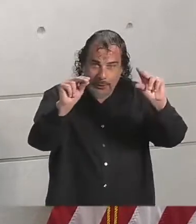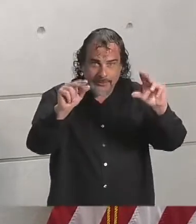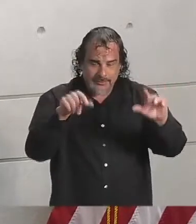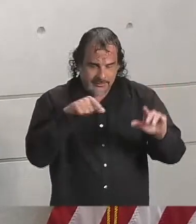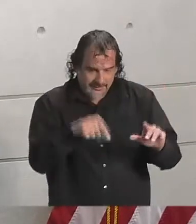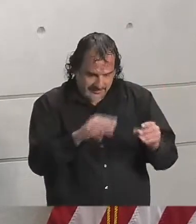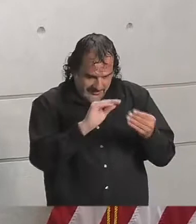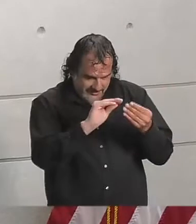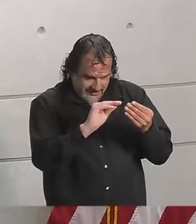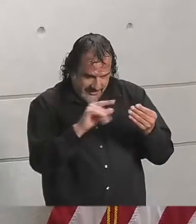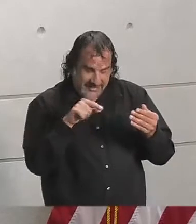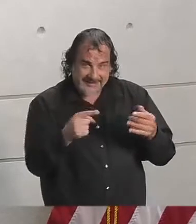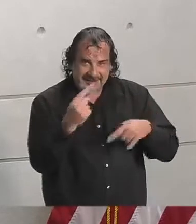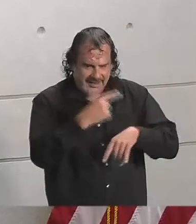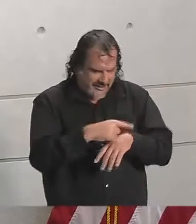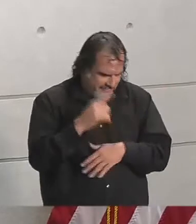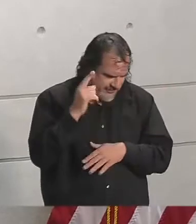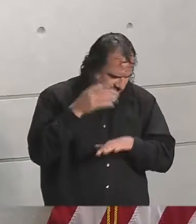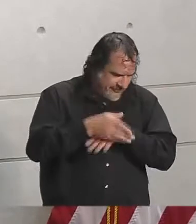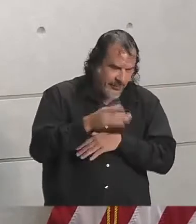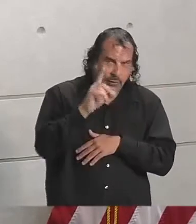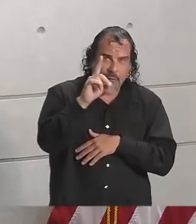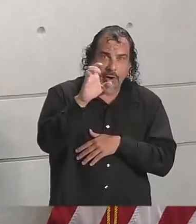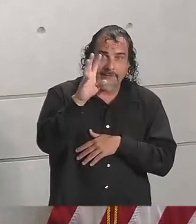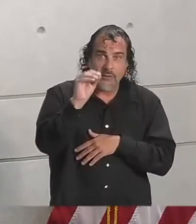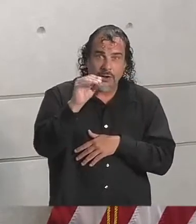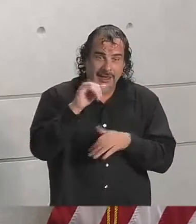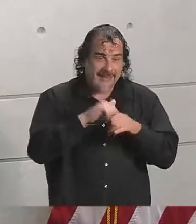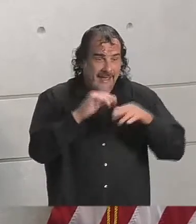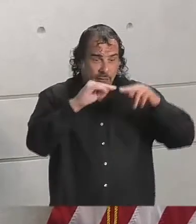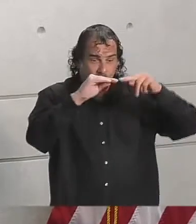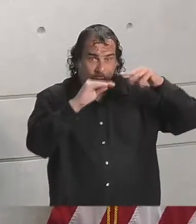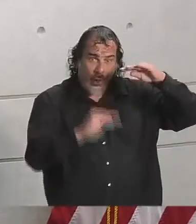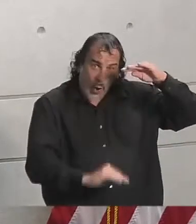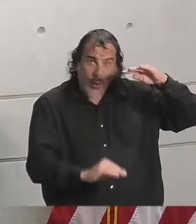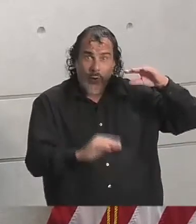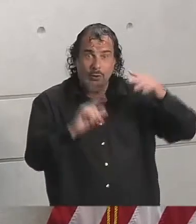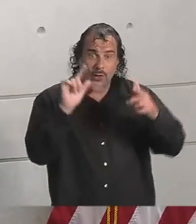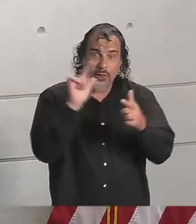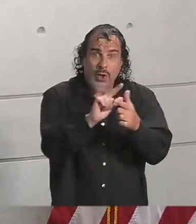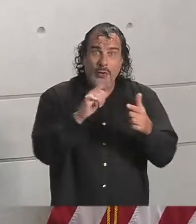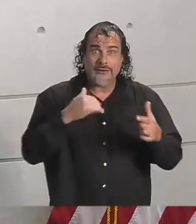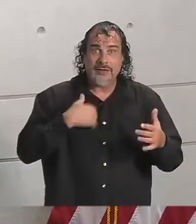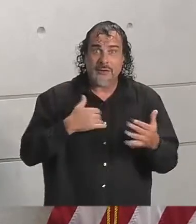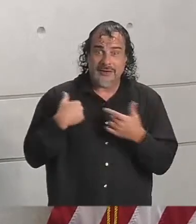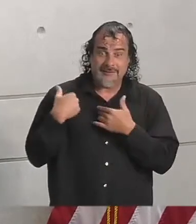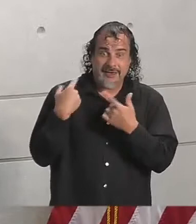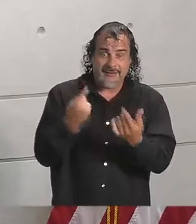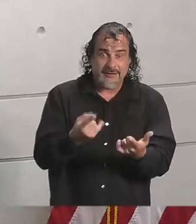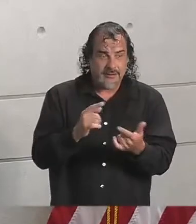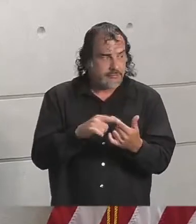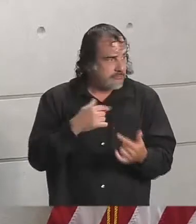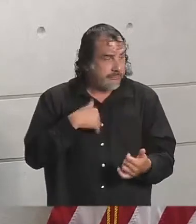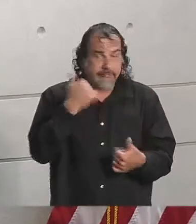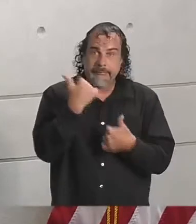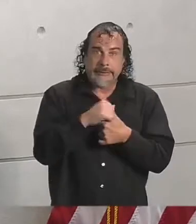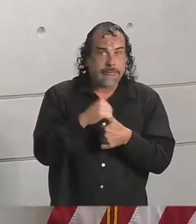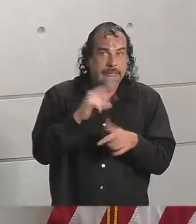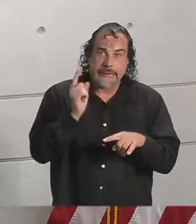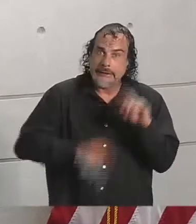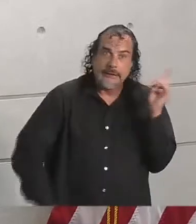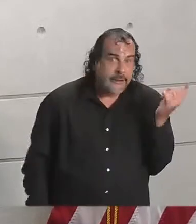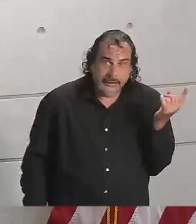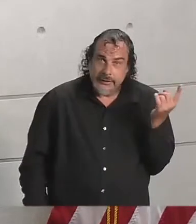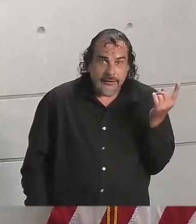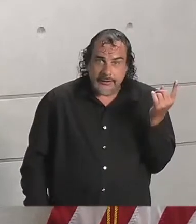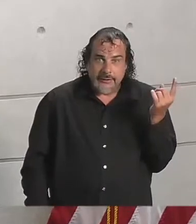of cases of slightly over 140 was the lowest number of cases we've had in recent memory. And so we